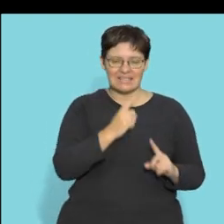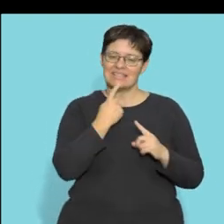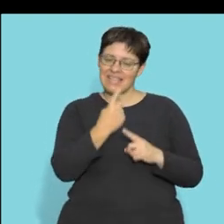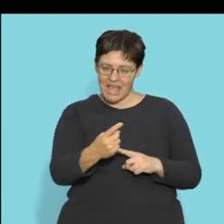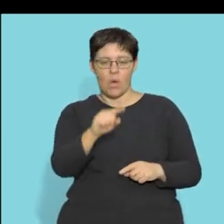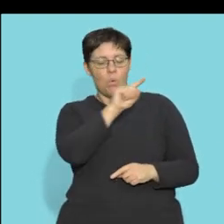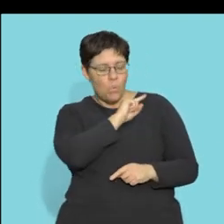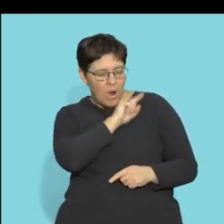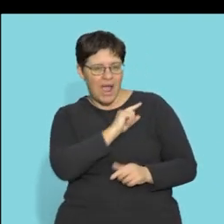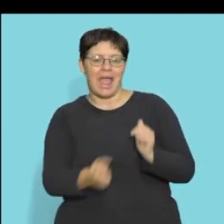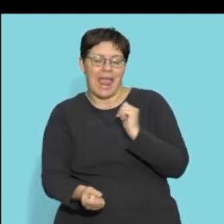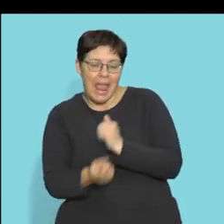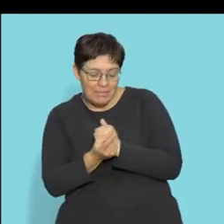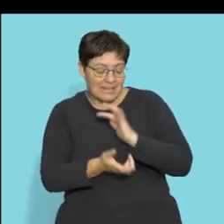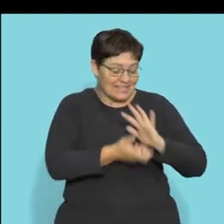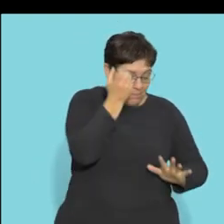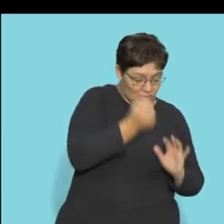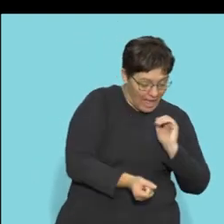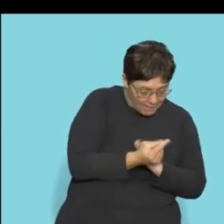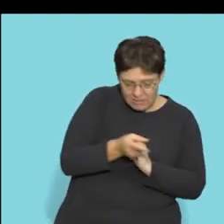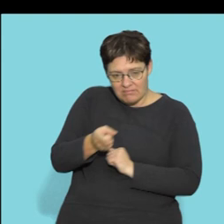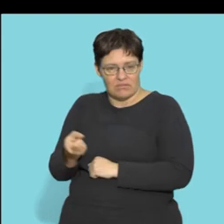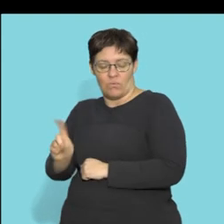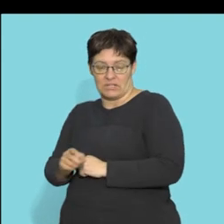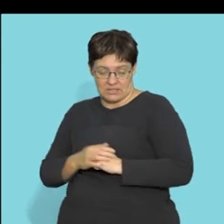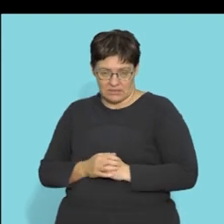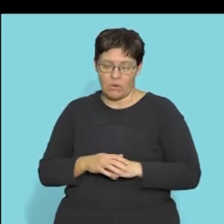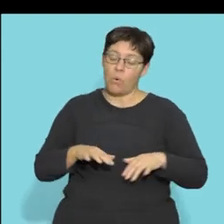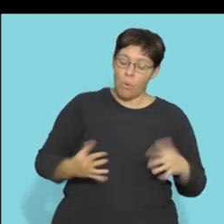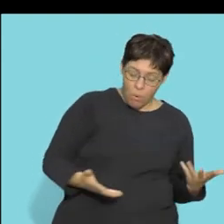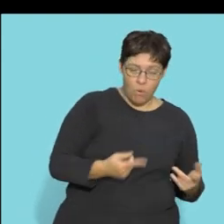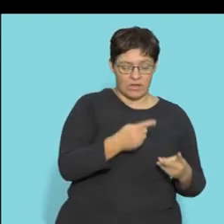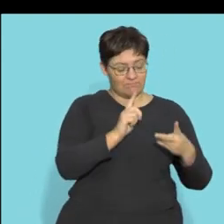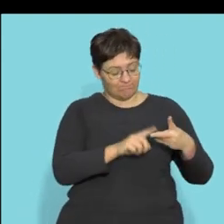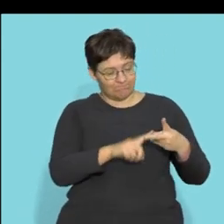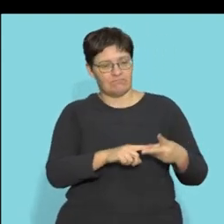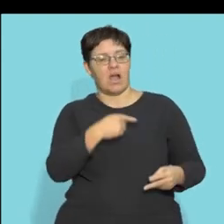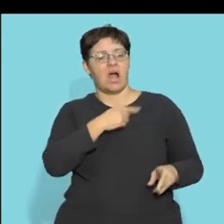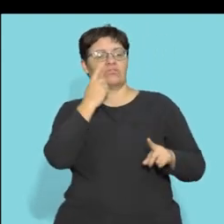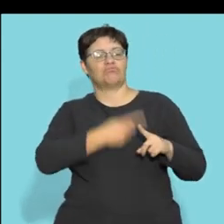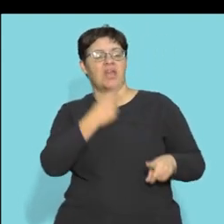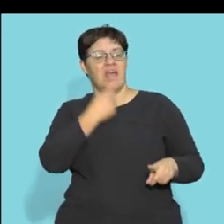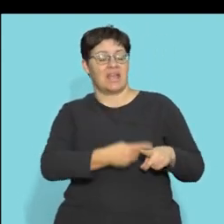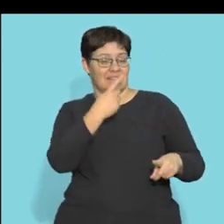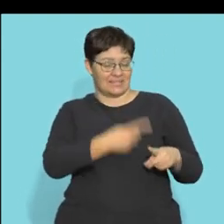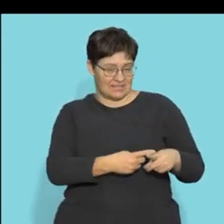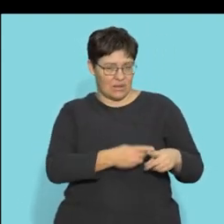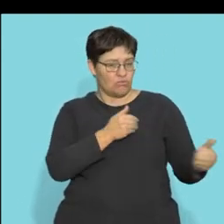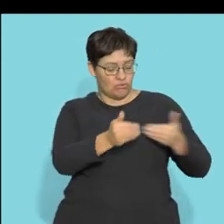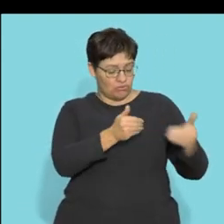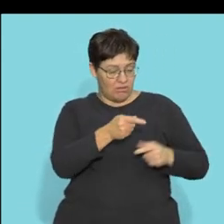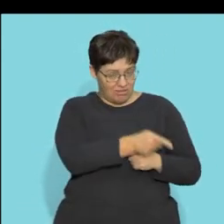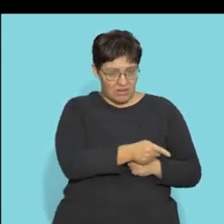to tell tell us what happens if it's damaged or you could have spoken about the heart rate the heartbeat it's